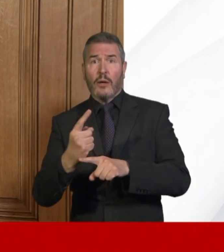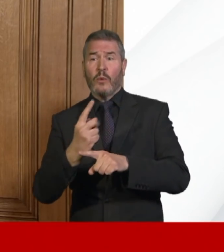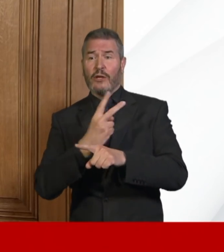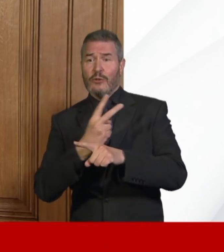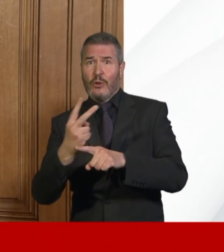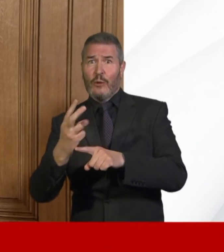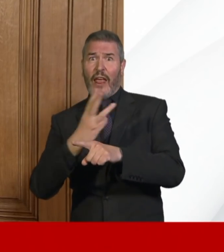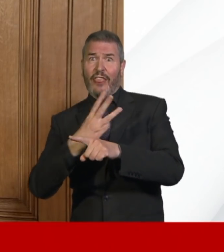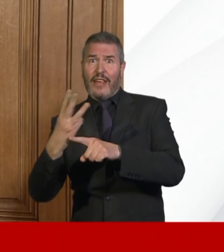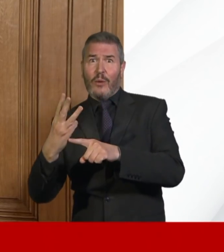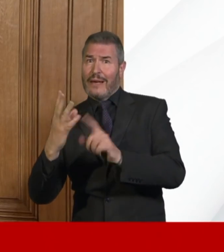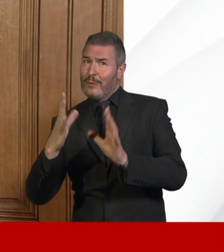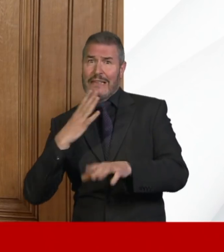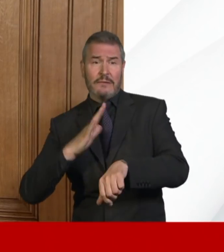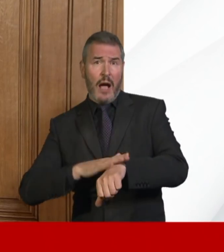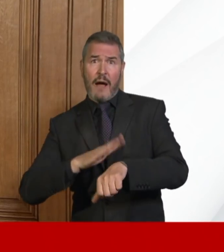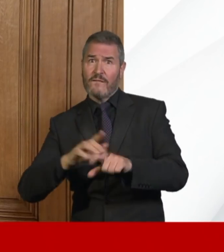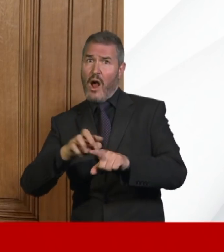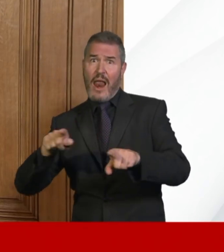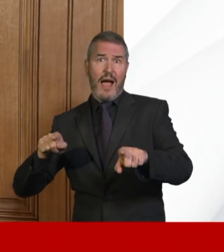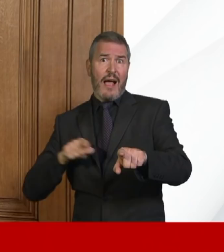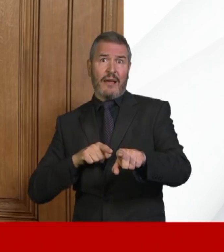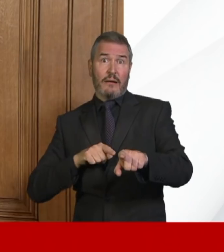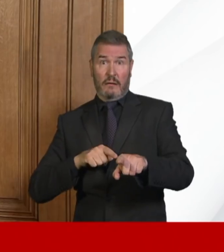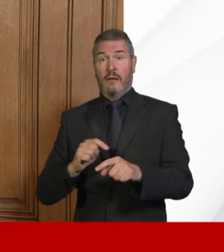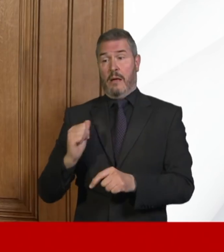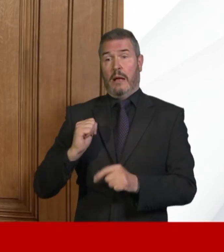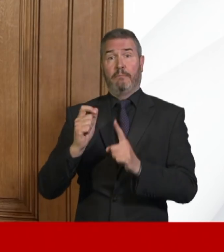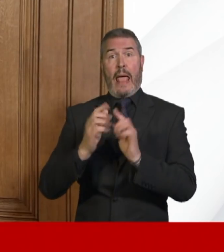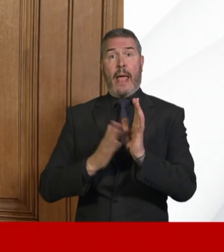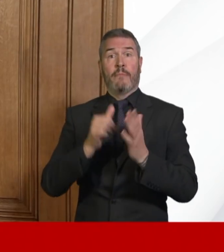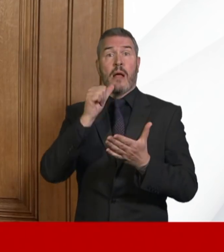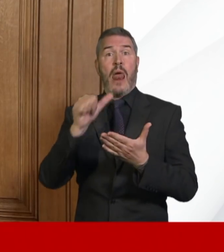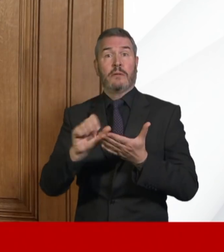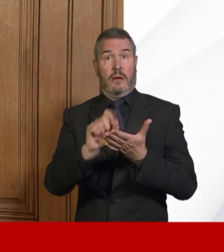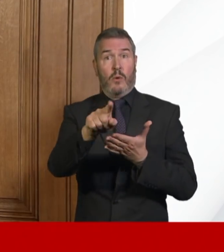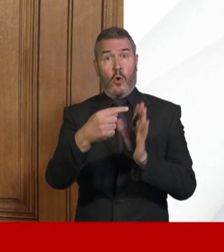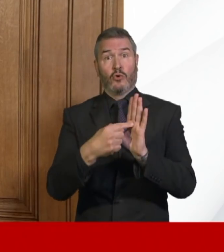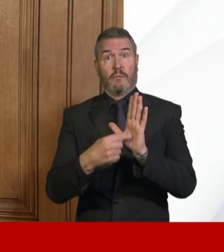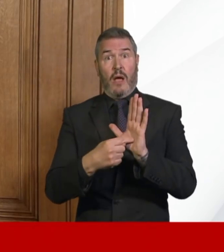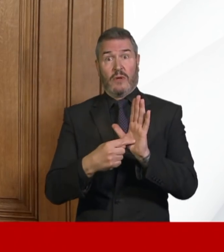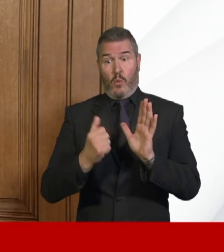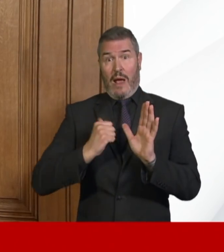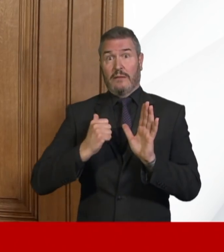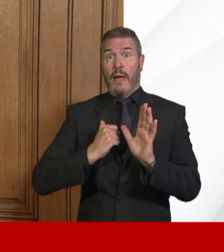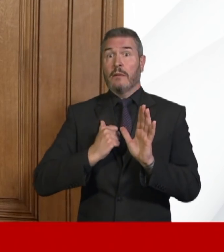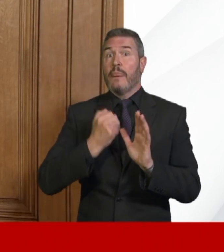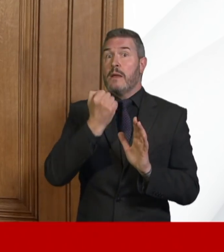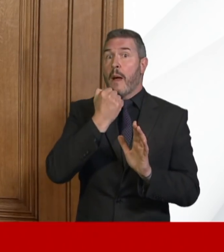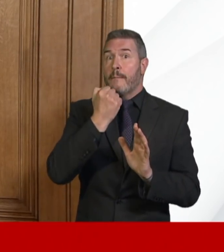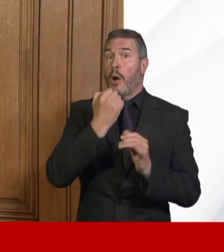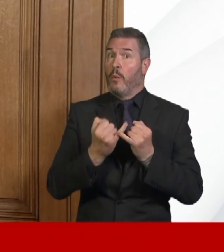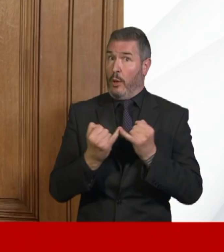implication there is, and the Prime Minister's letter is, we actually anticipate that our numbers will get worse over the next week,